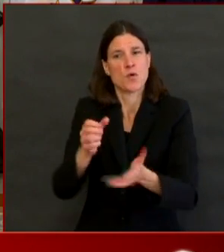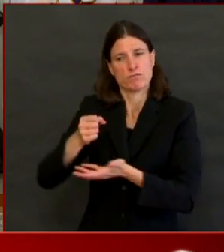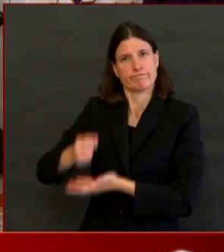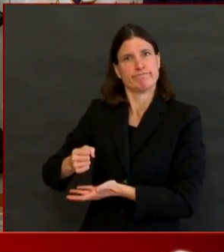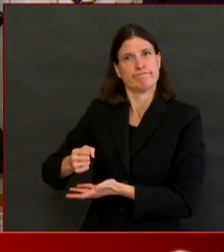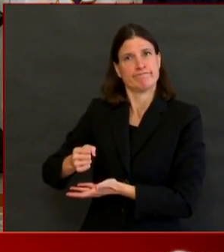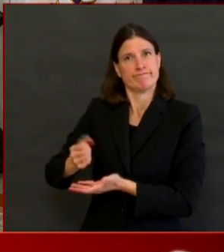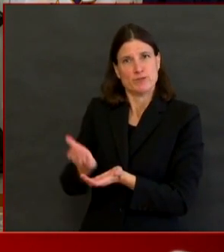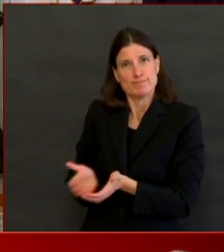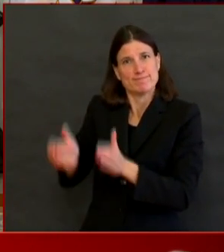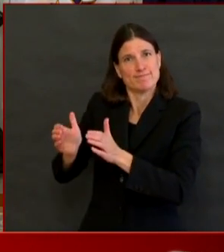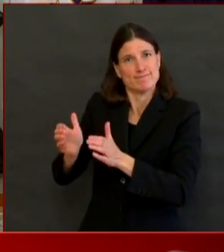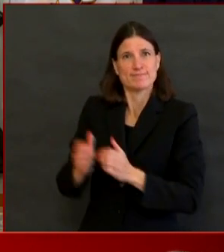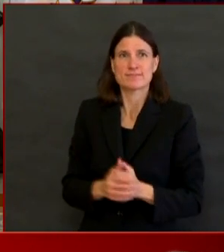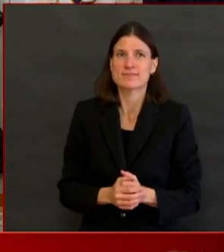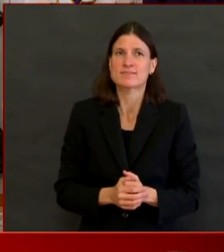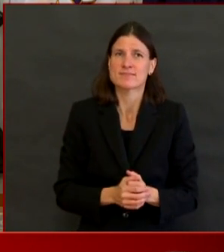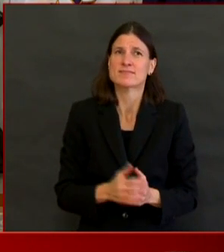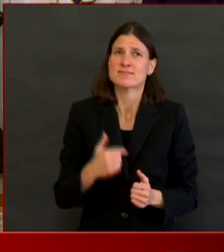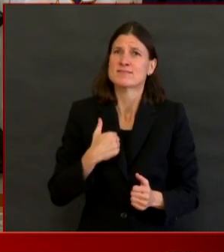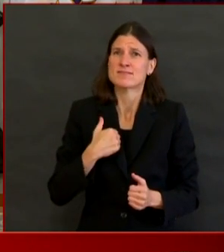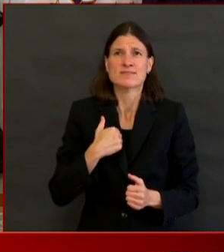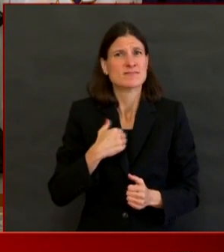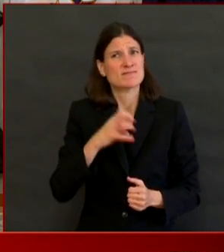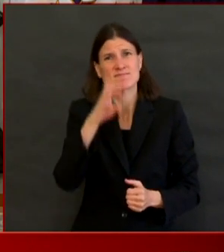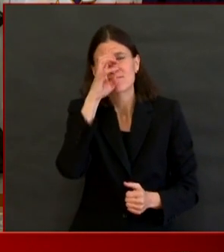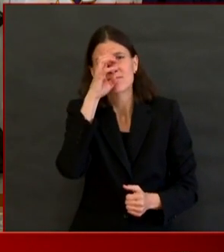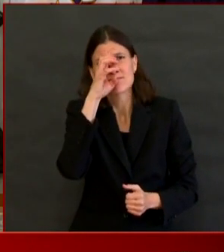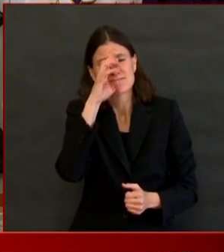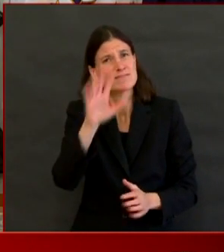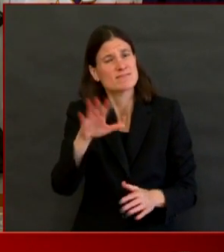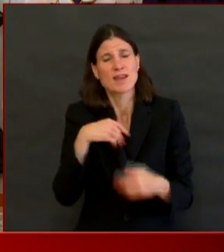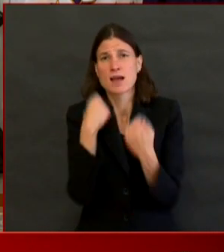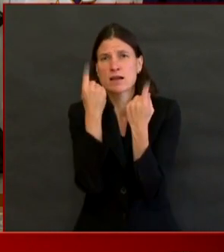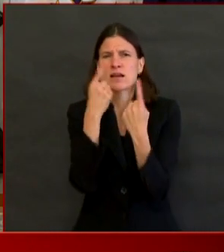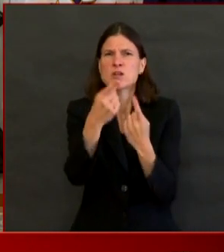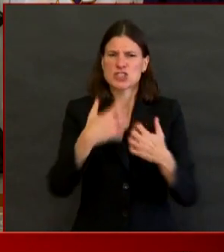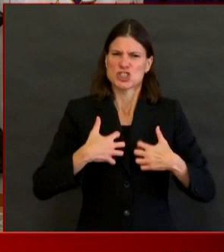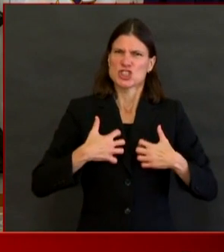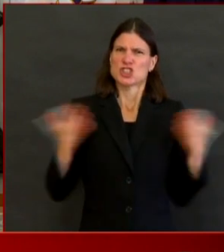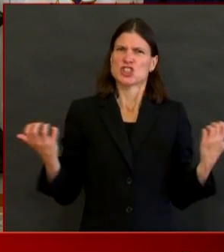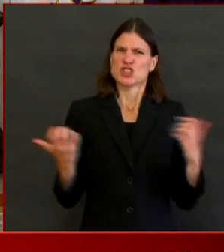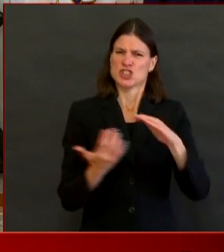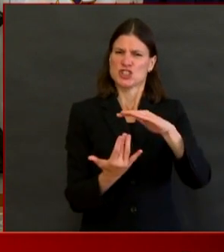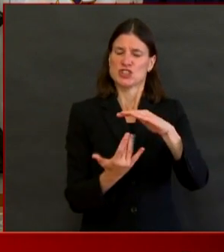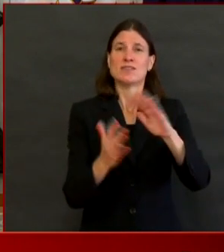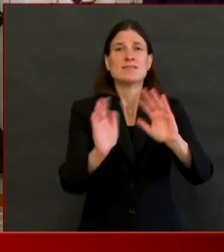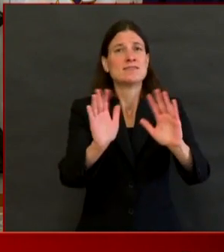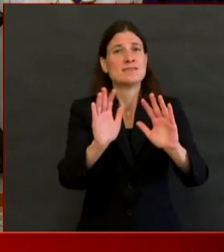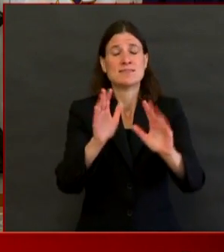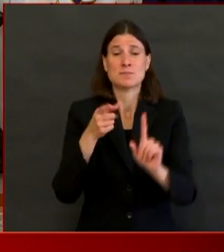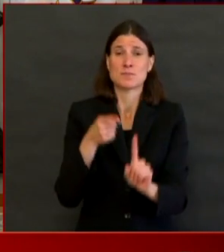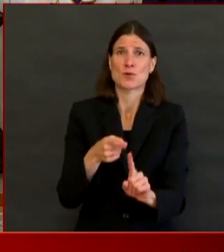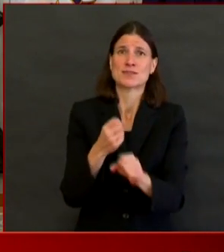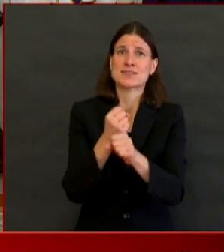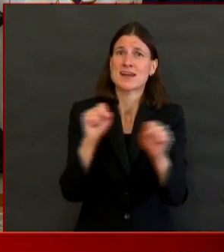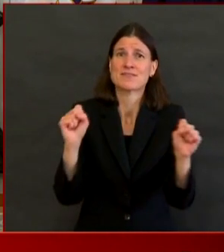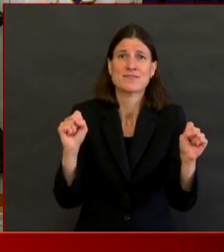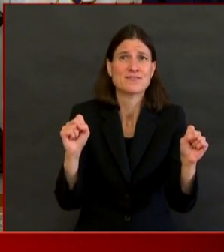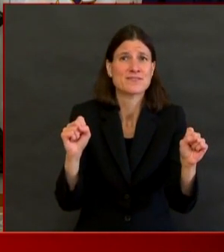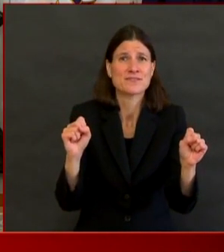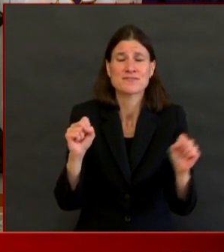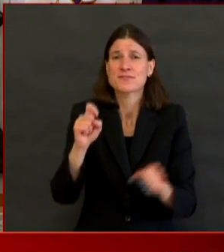experiencing and receiving the love, but this has to be a stern message. Everyone